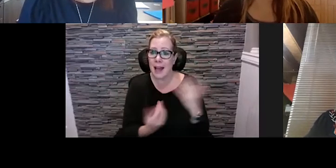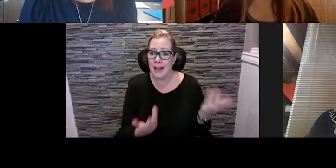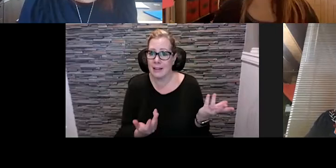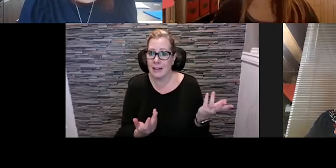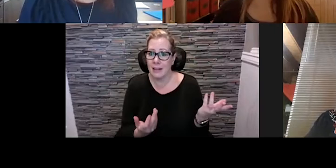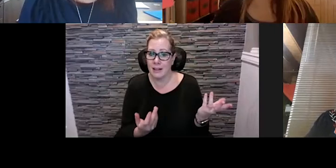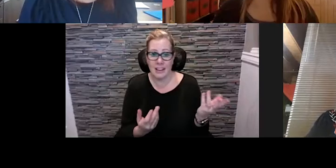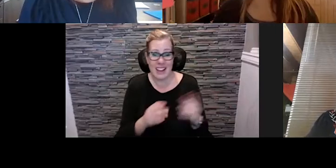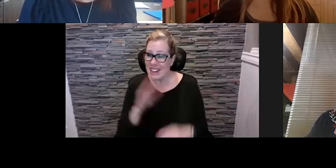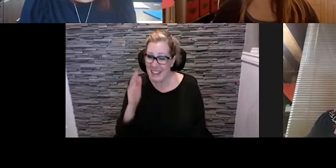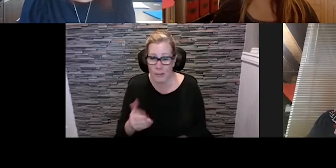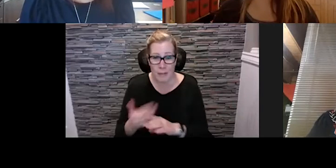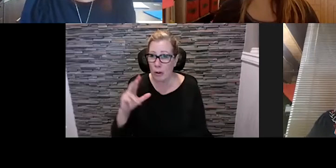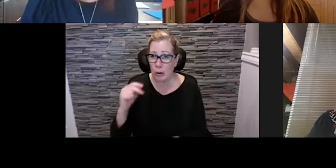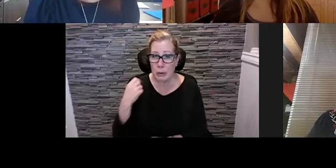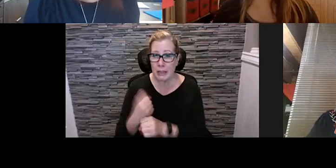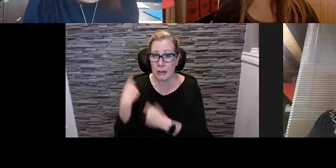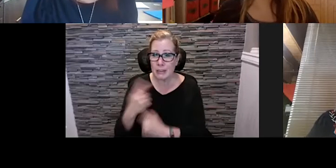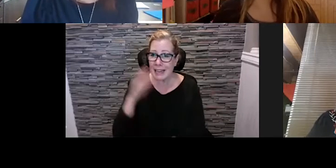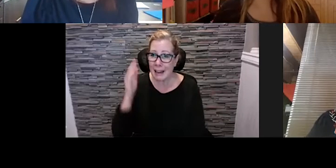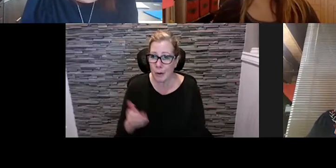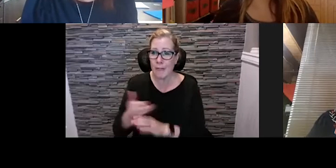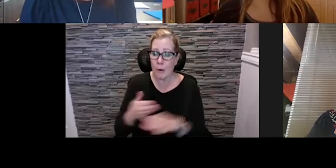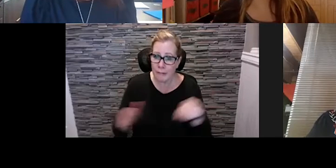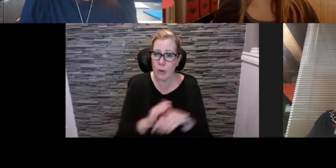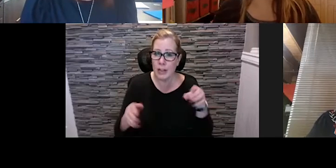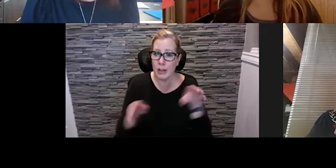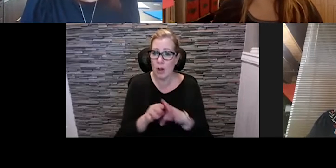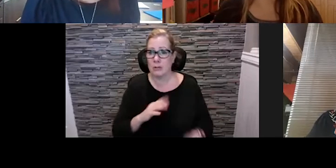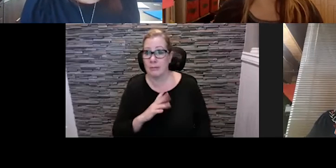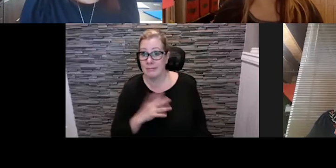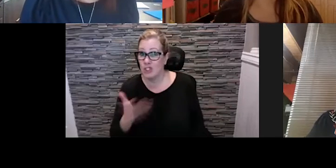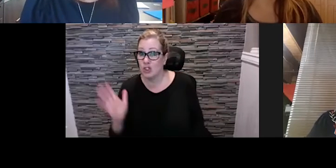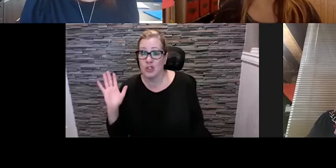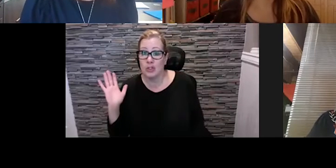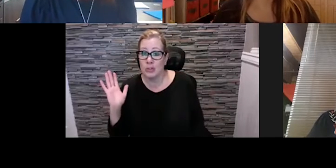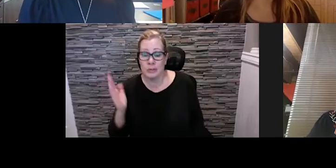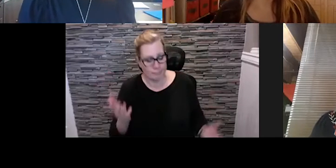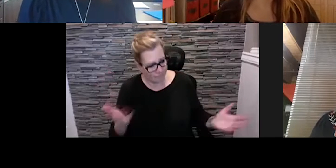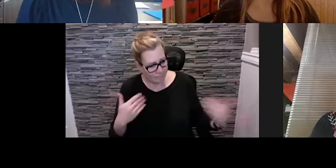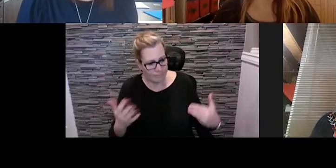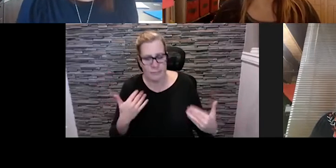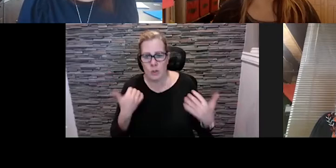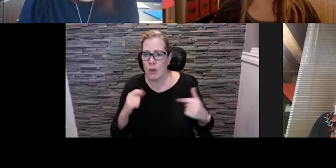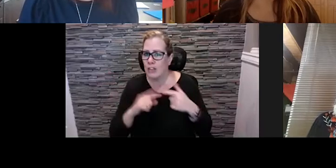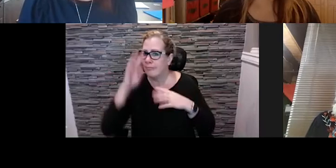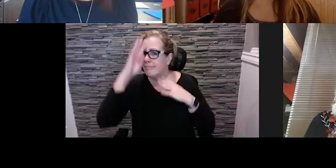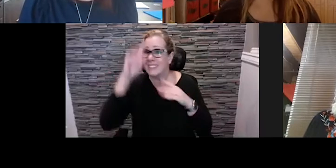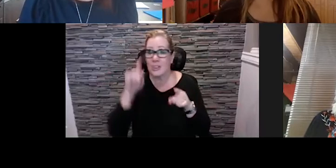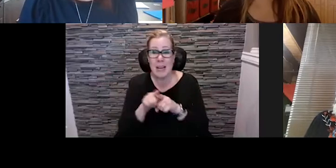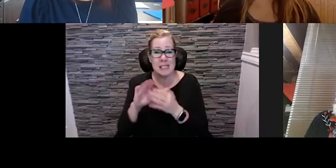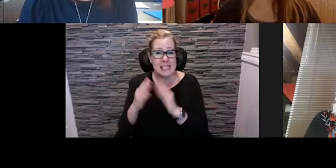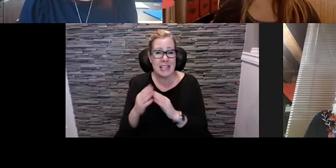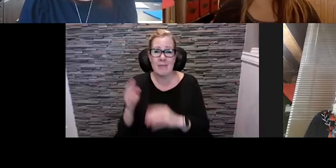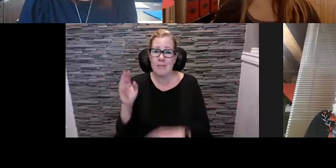events down Stephen Avenue because of that of the road closure there and the complex nature. Well, maybe now we just blow that door open. So there's